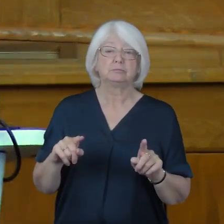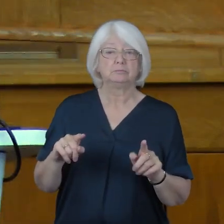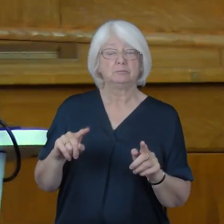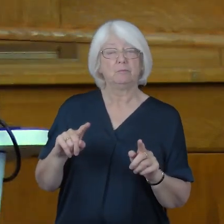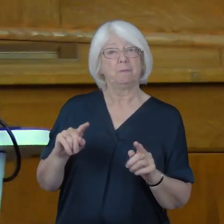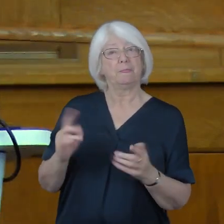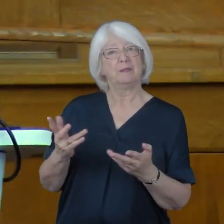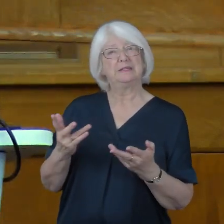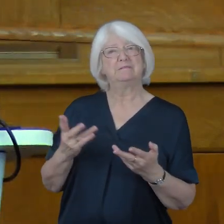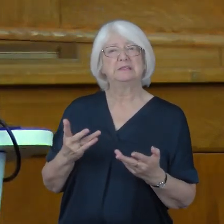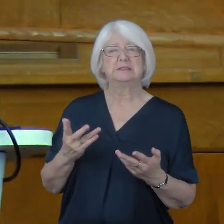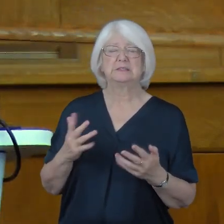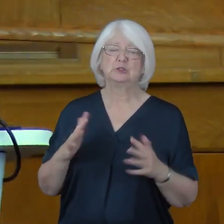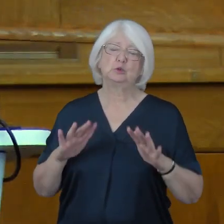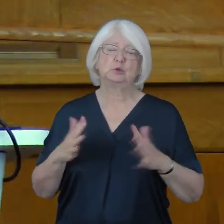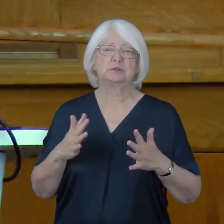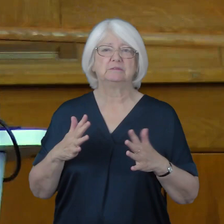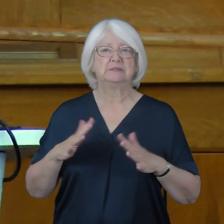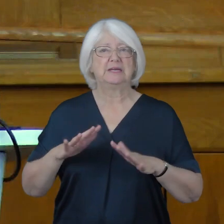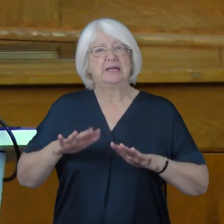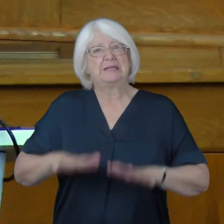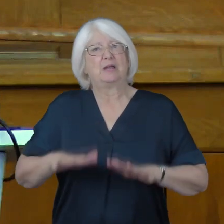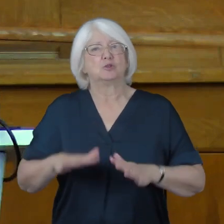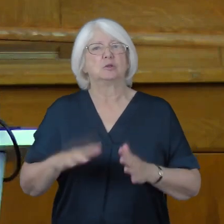a sort of national PTSD.